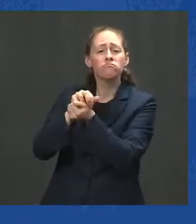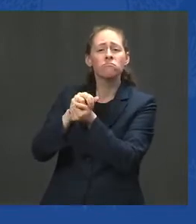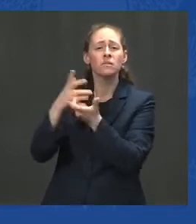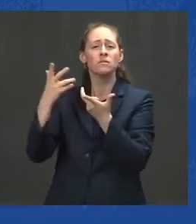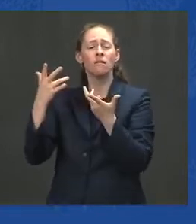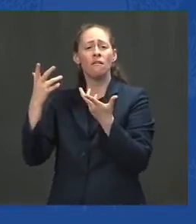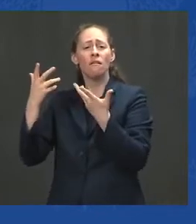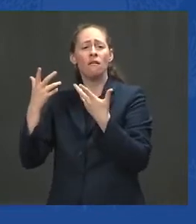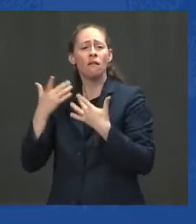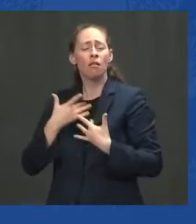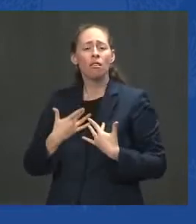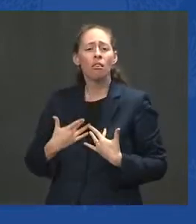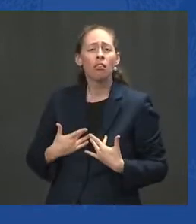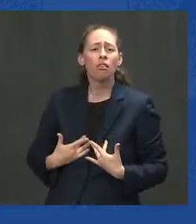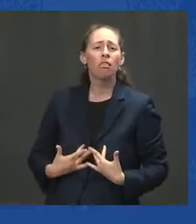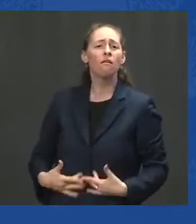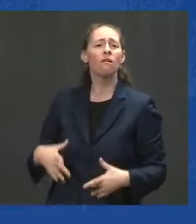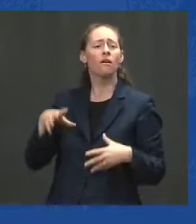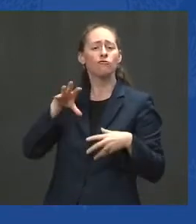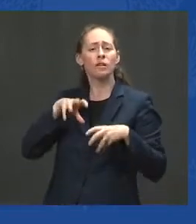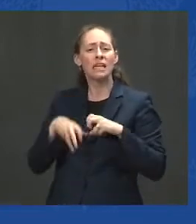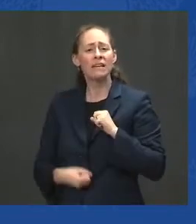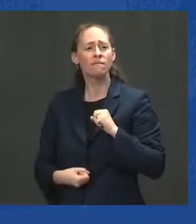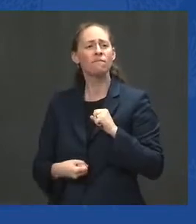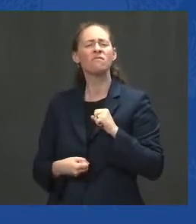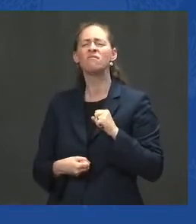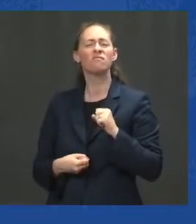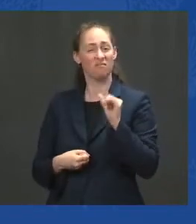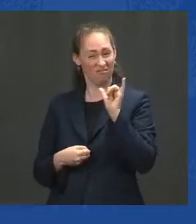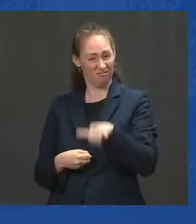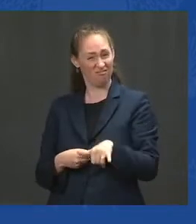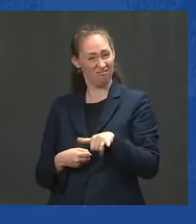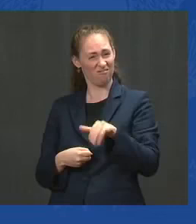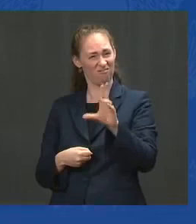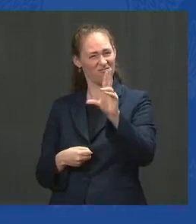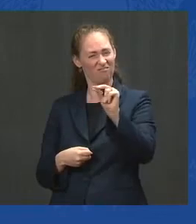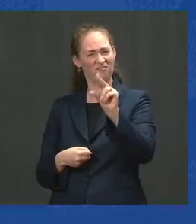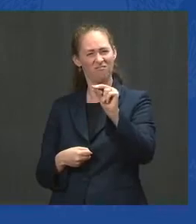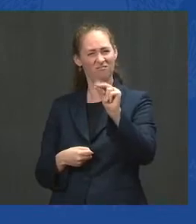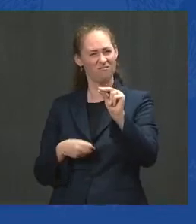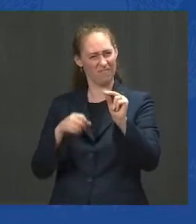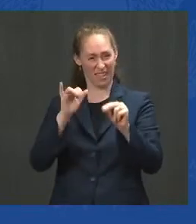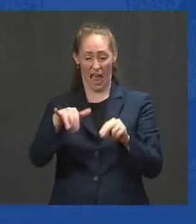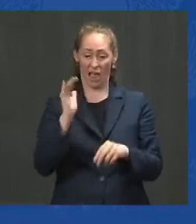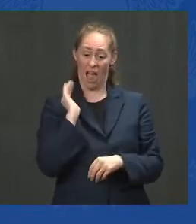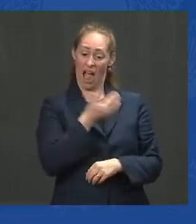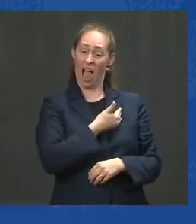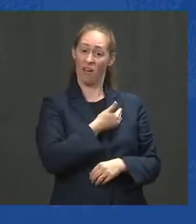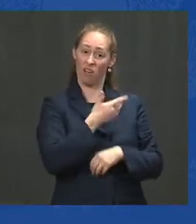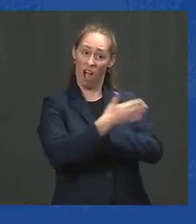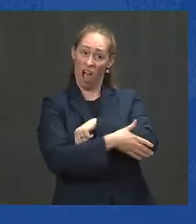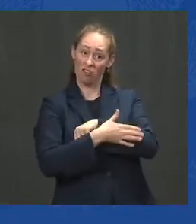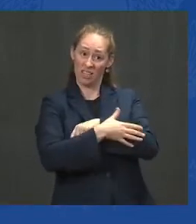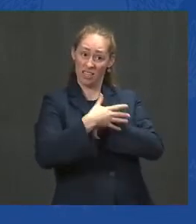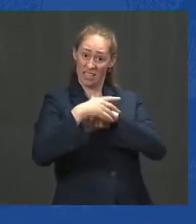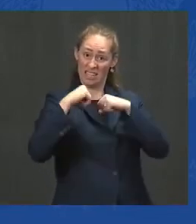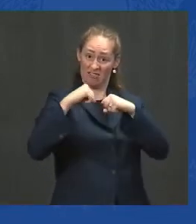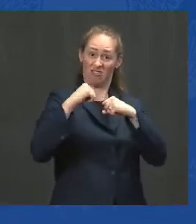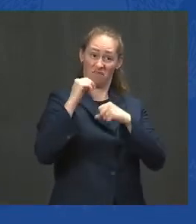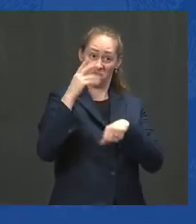This is not in our national security interest. It is not what the American people want.